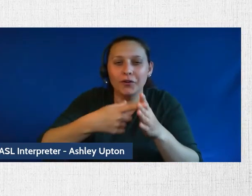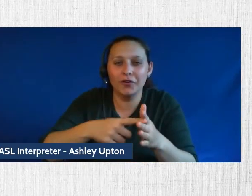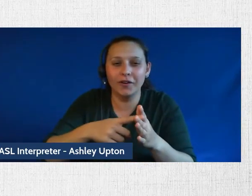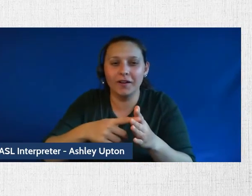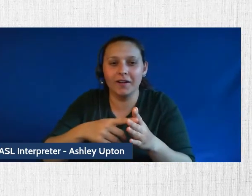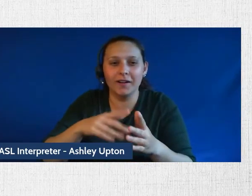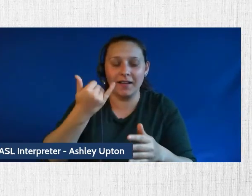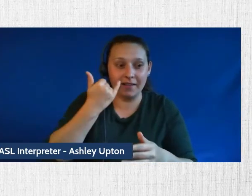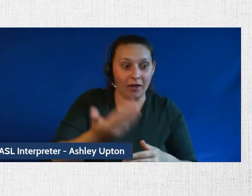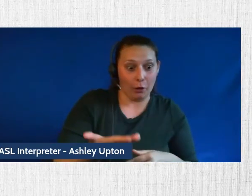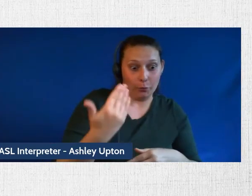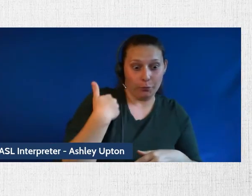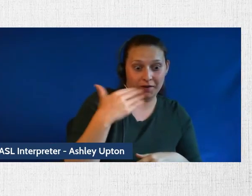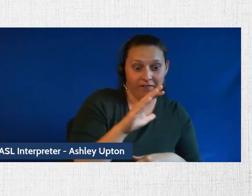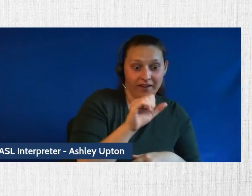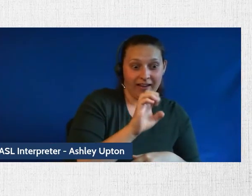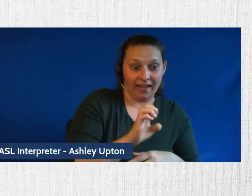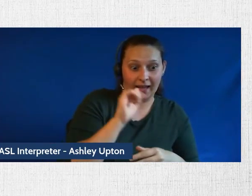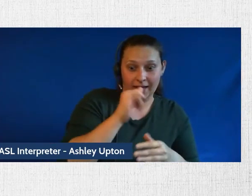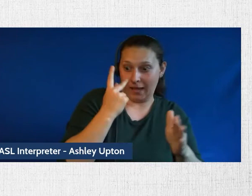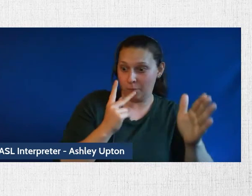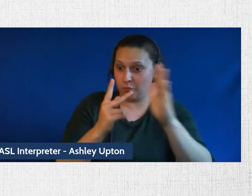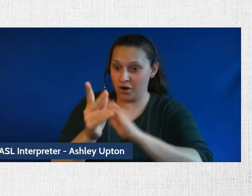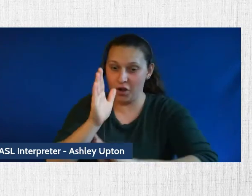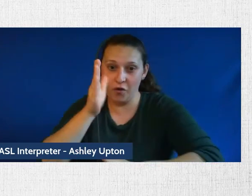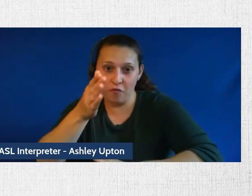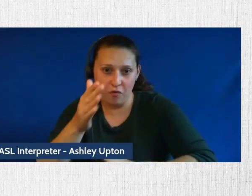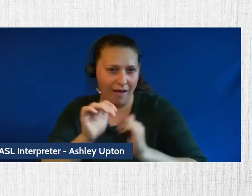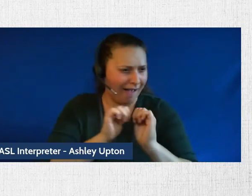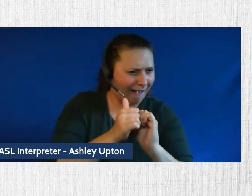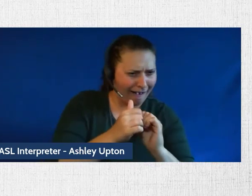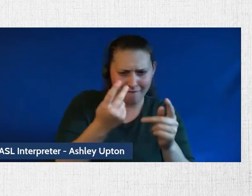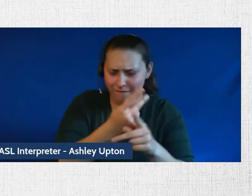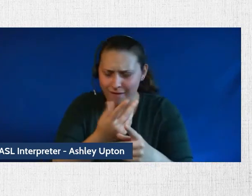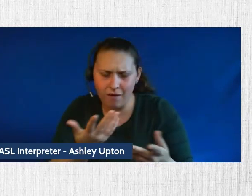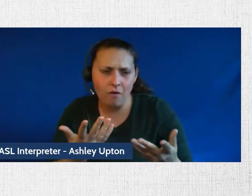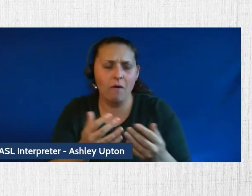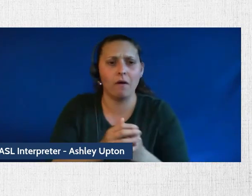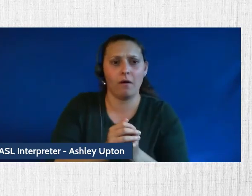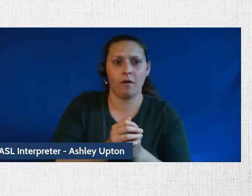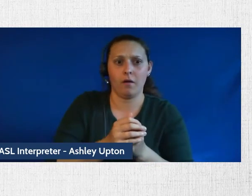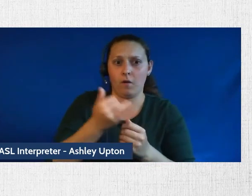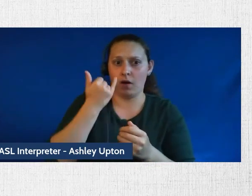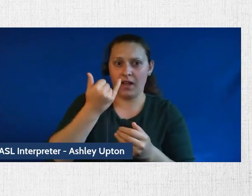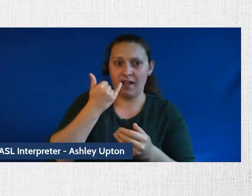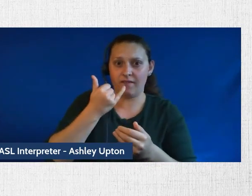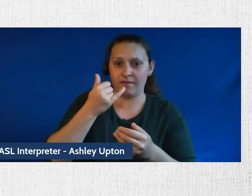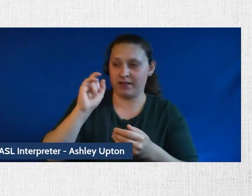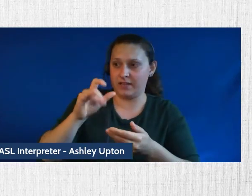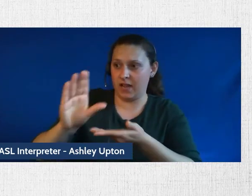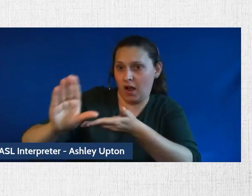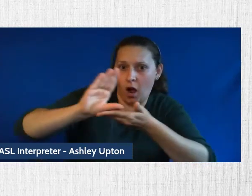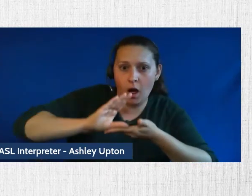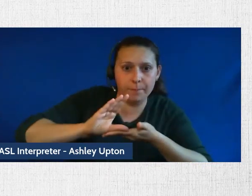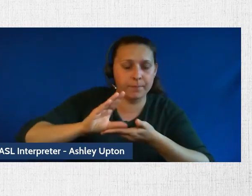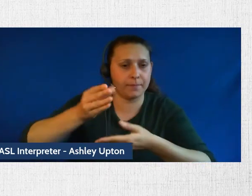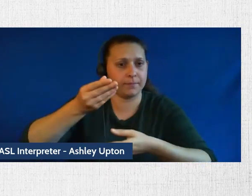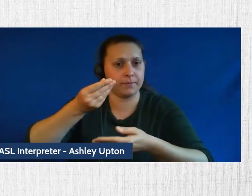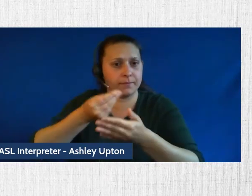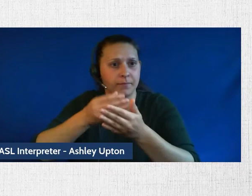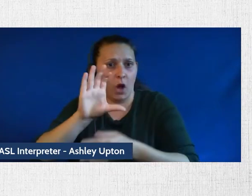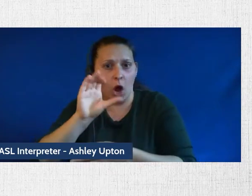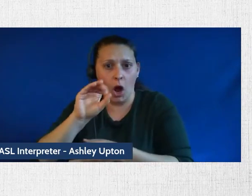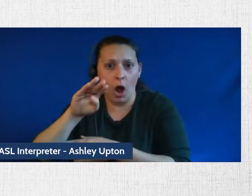previous cases to make predictions about the future? How can we predict what a compensation should be? You know, what's fair about